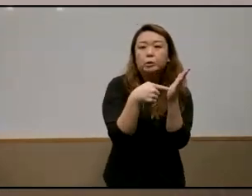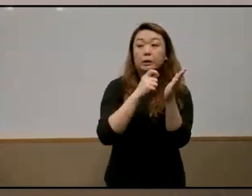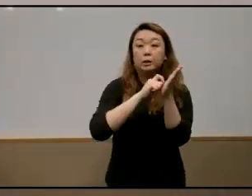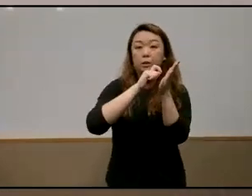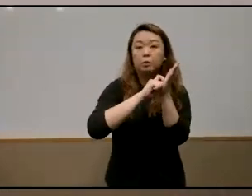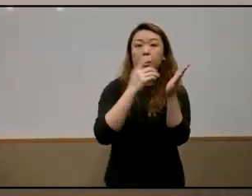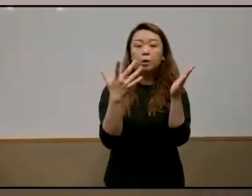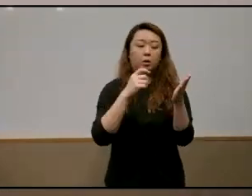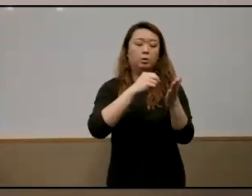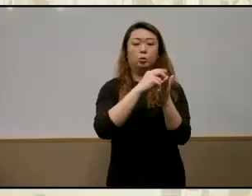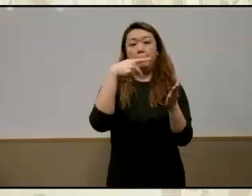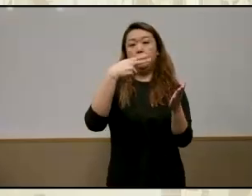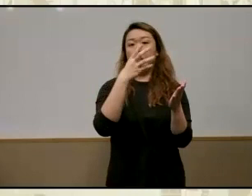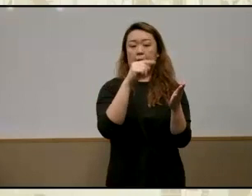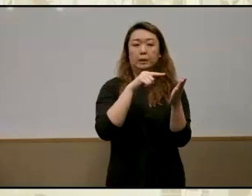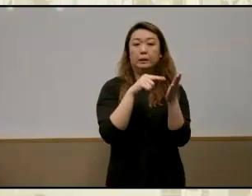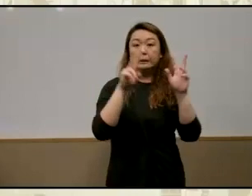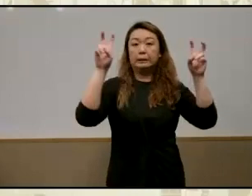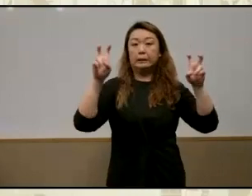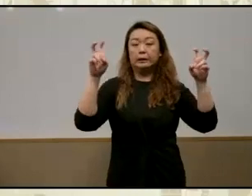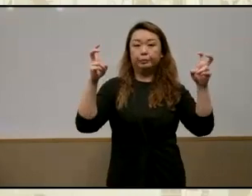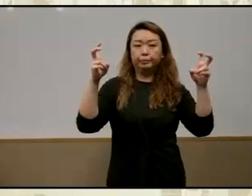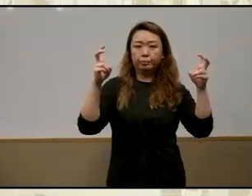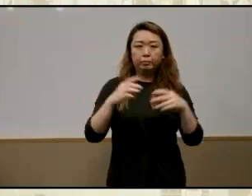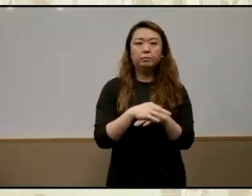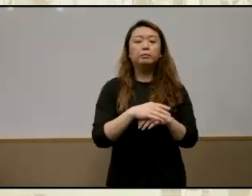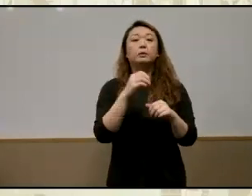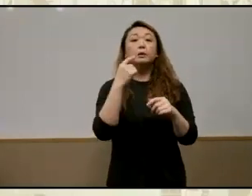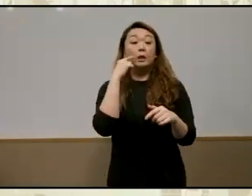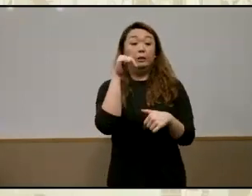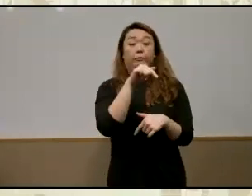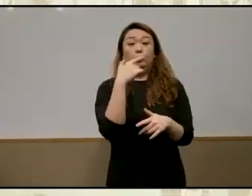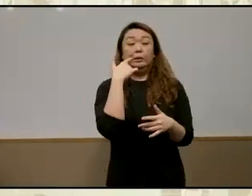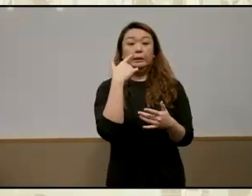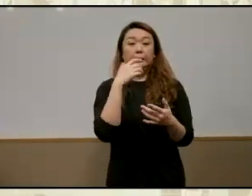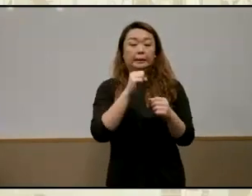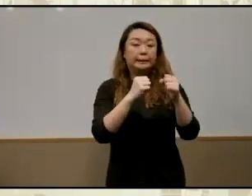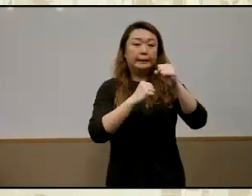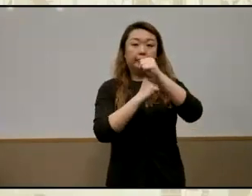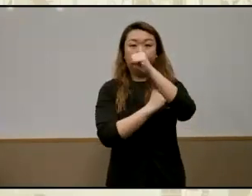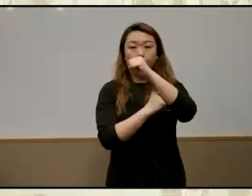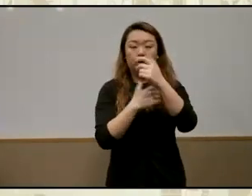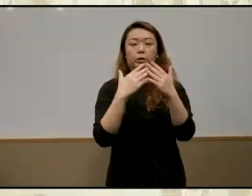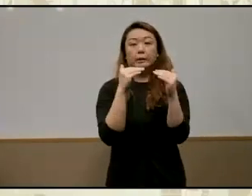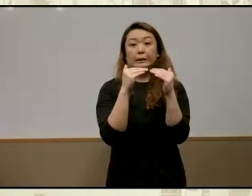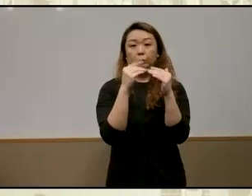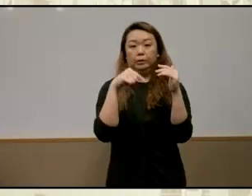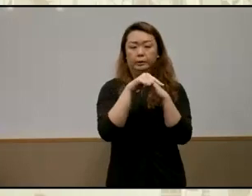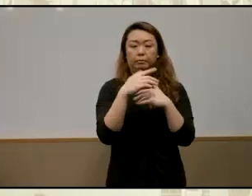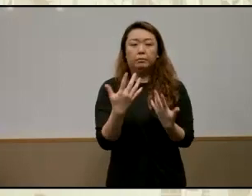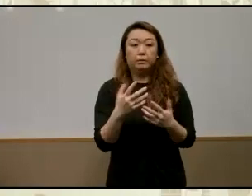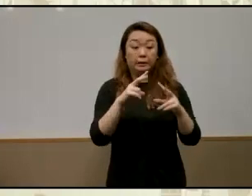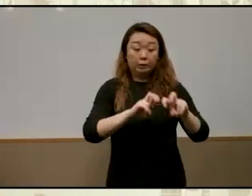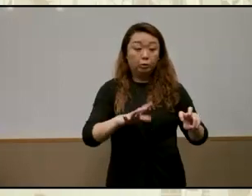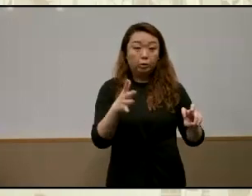families the state and educational inequality in the singapore city state so the book is based on interviews that i conducted with